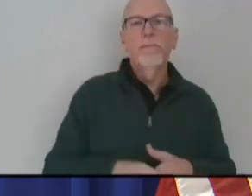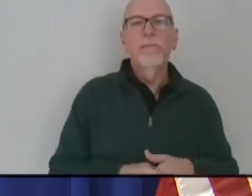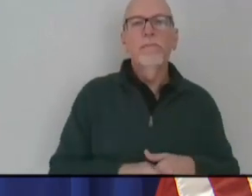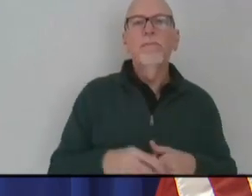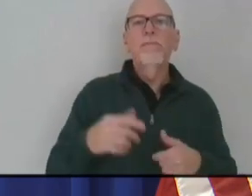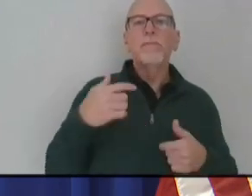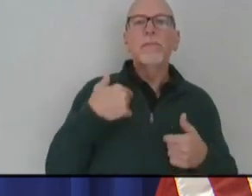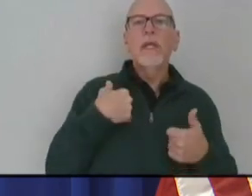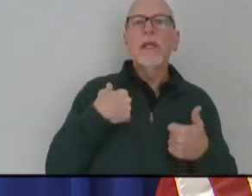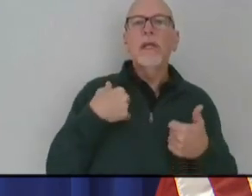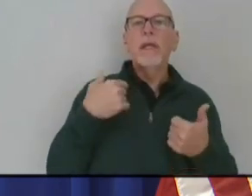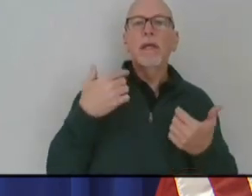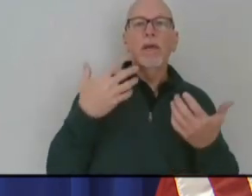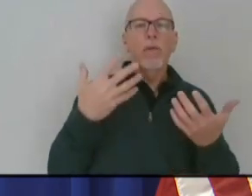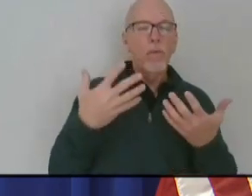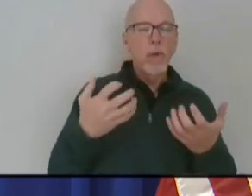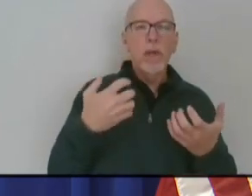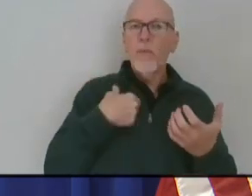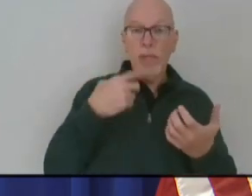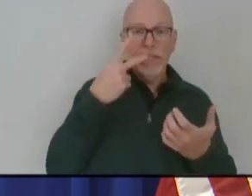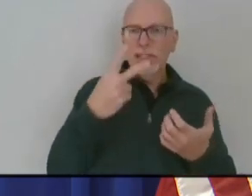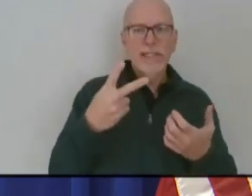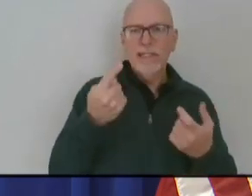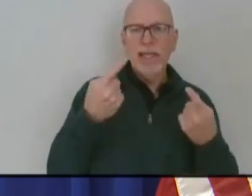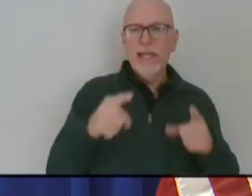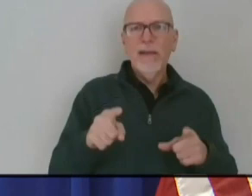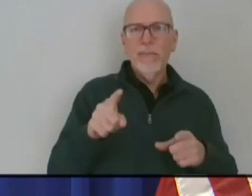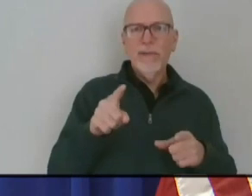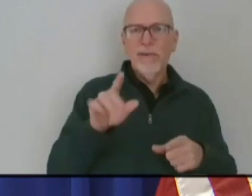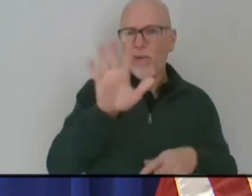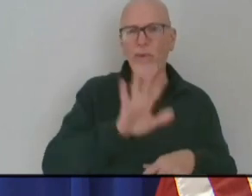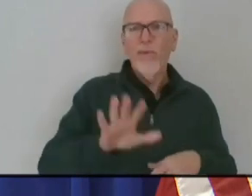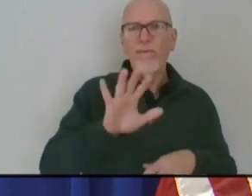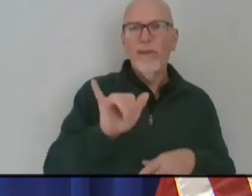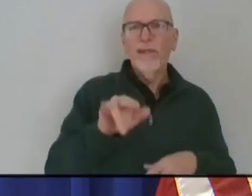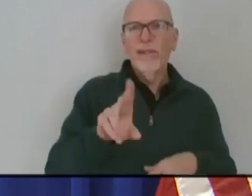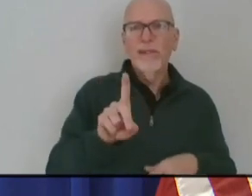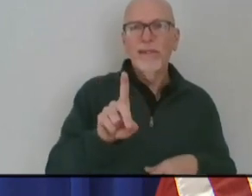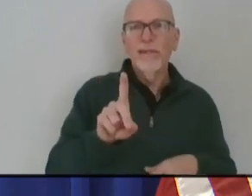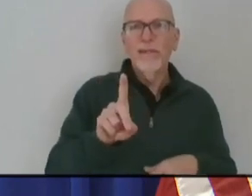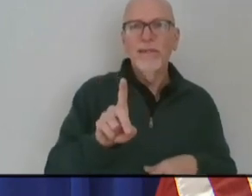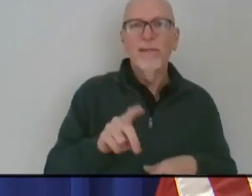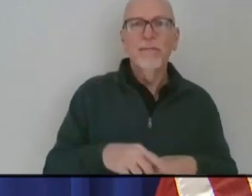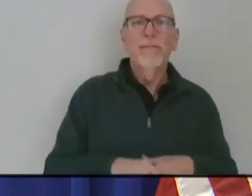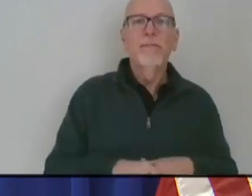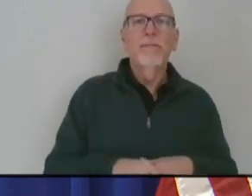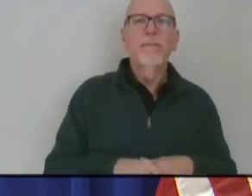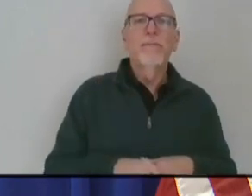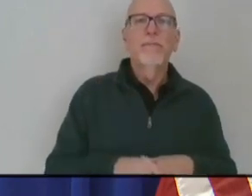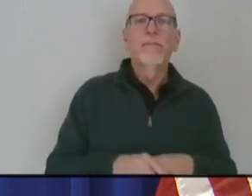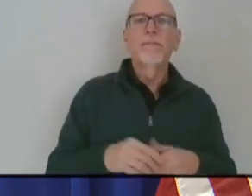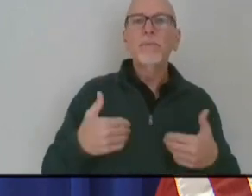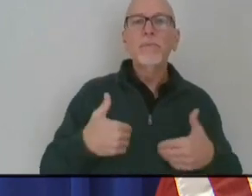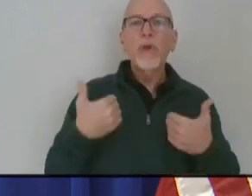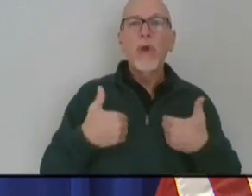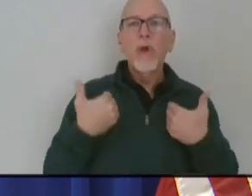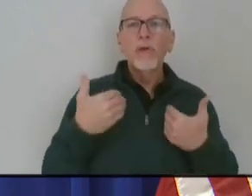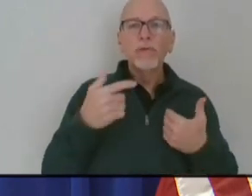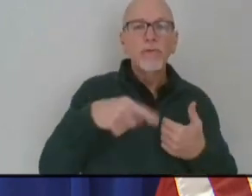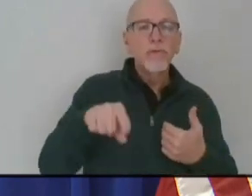nothing more, and we're seeing this play out all across our state, our youngsters to be